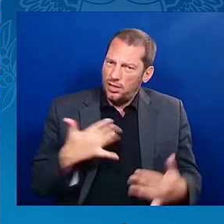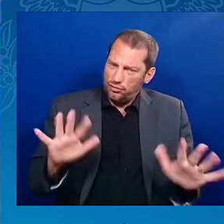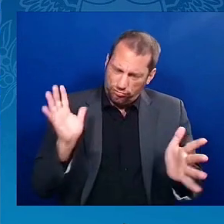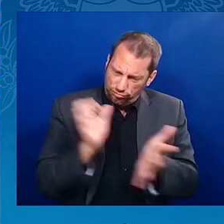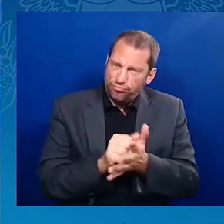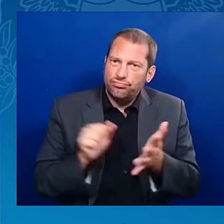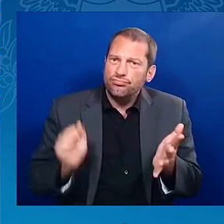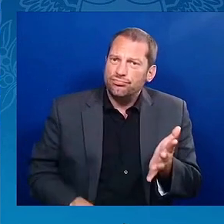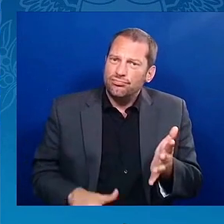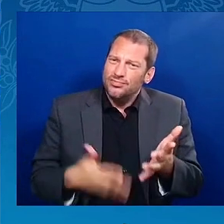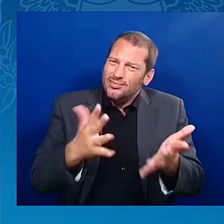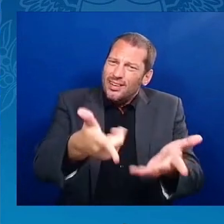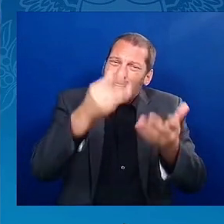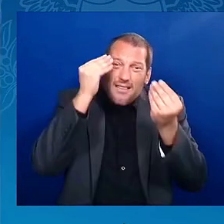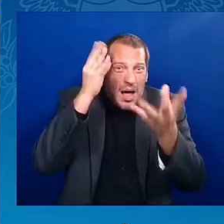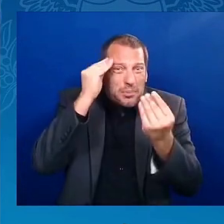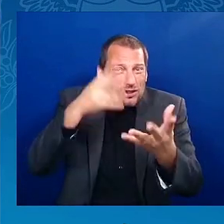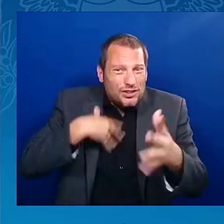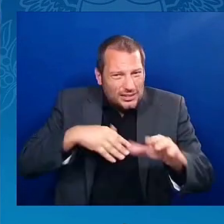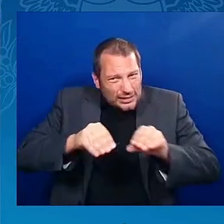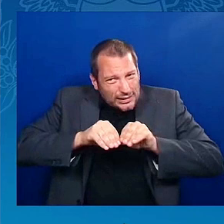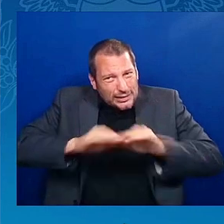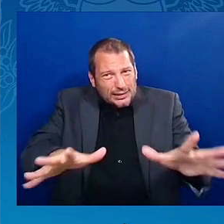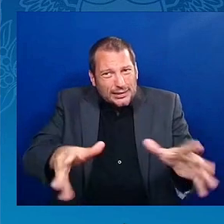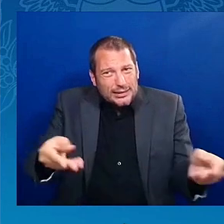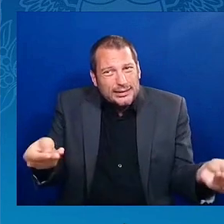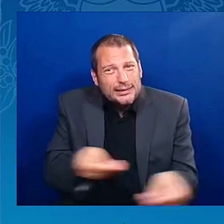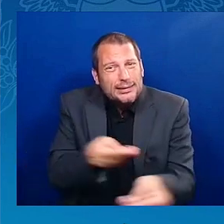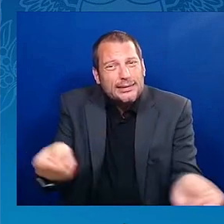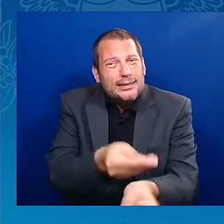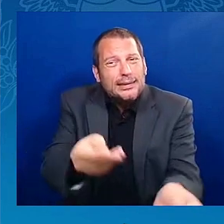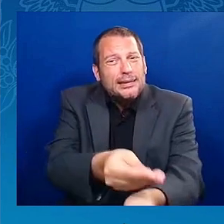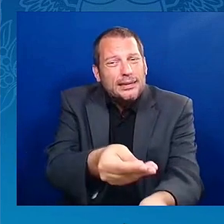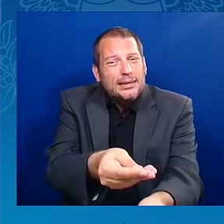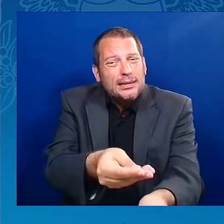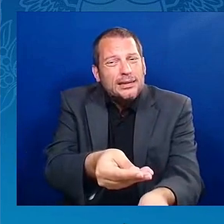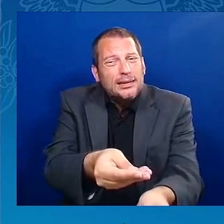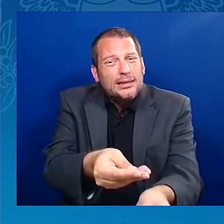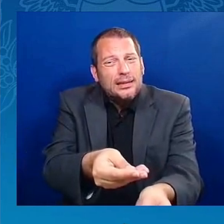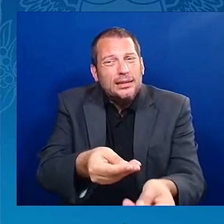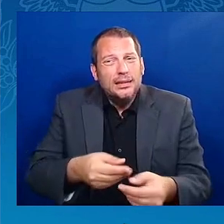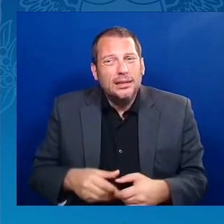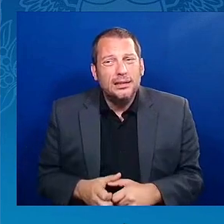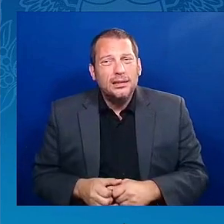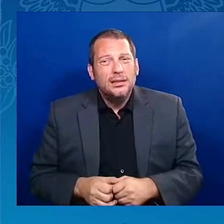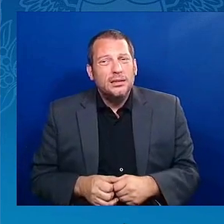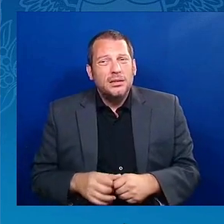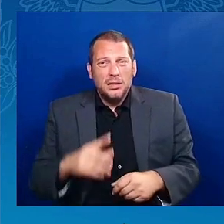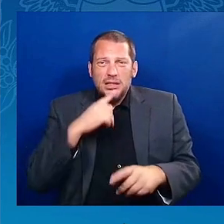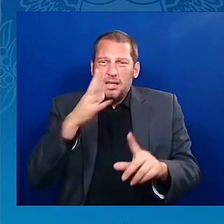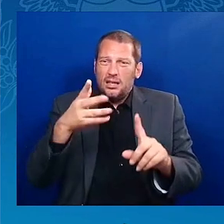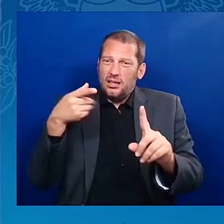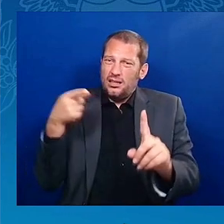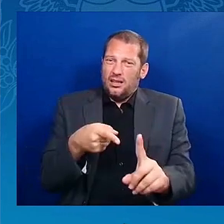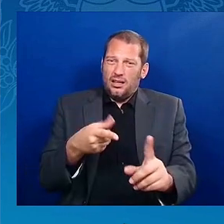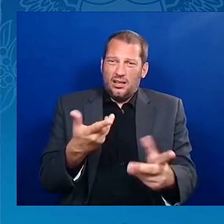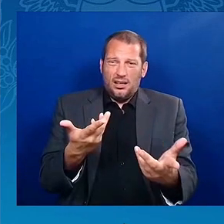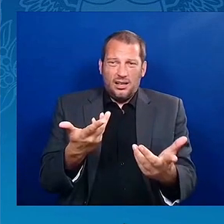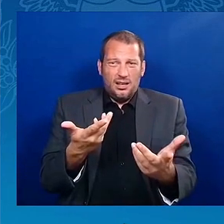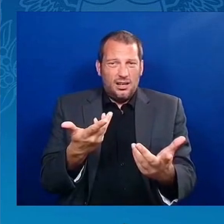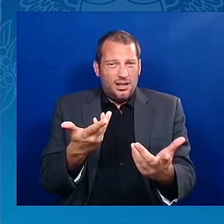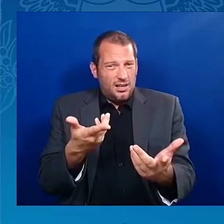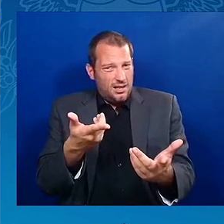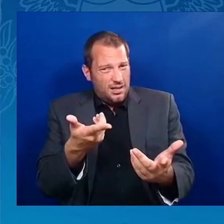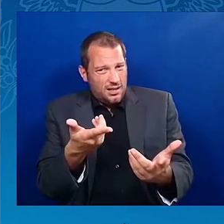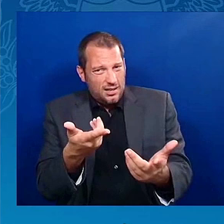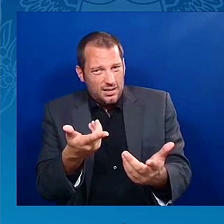Well, that's good, because you might as well be able to get a small business loan, because you can be president, too, with a criminal record.